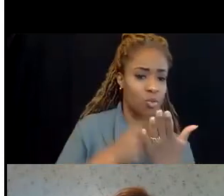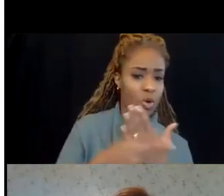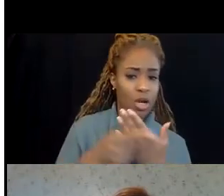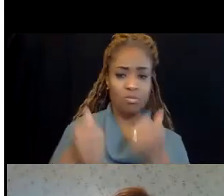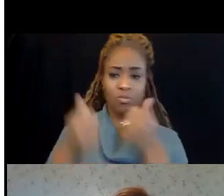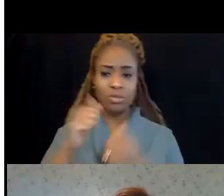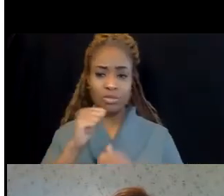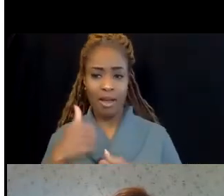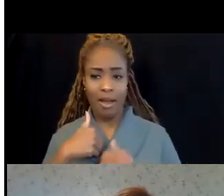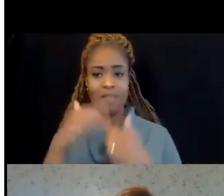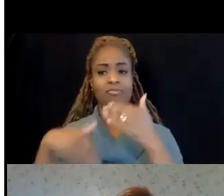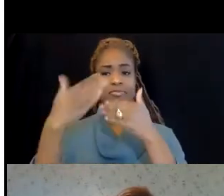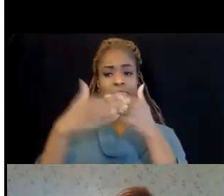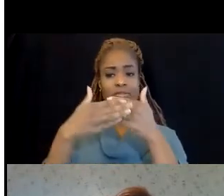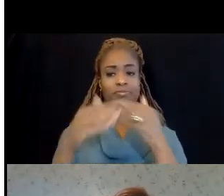Next slide, please.